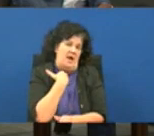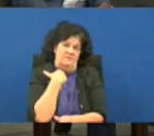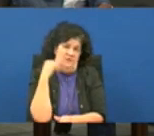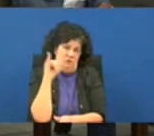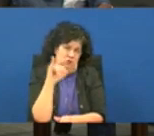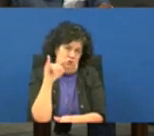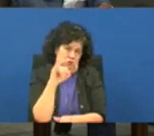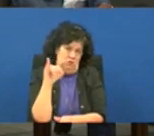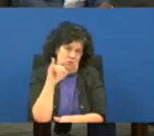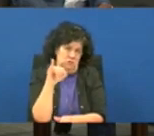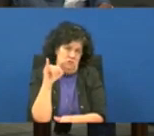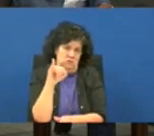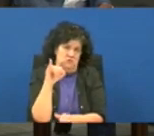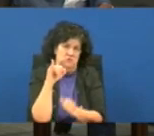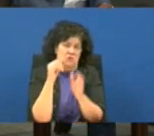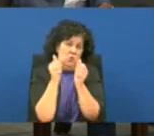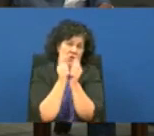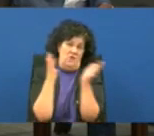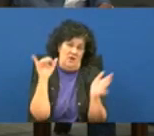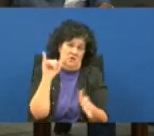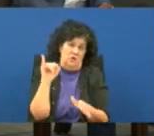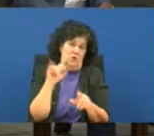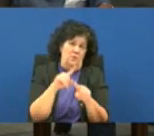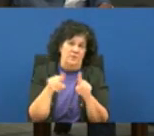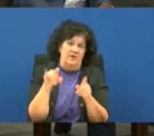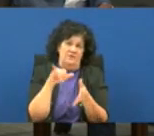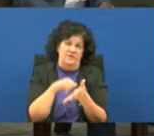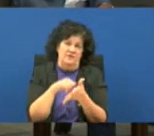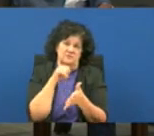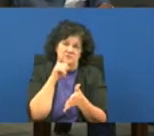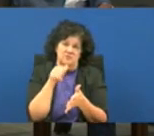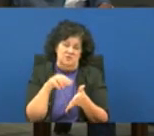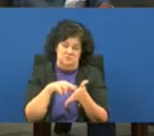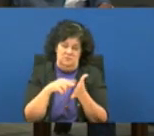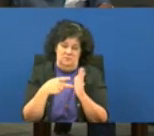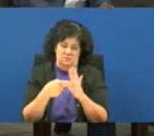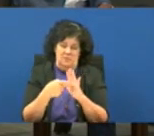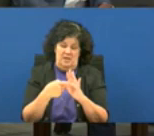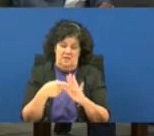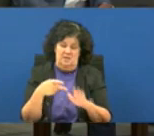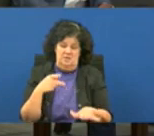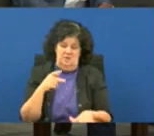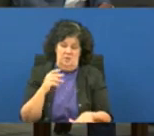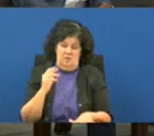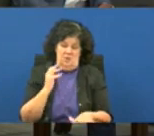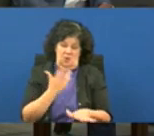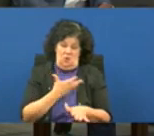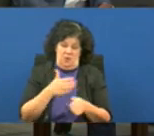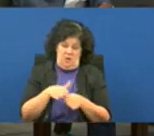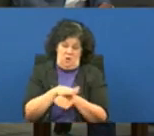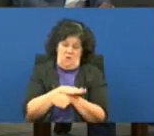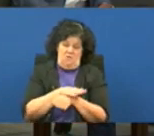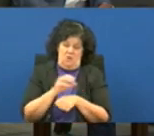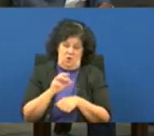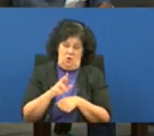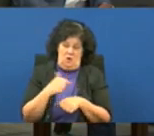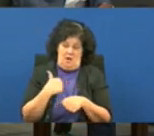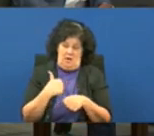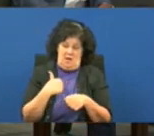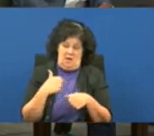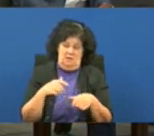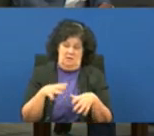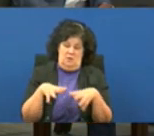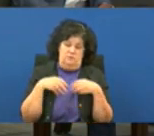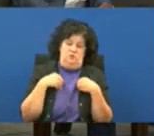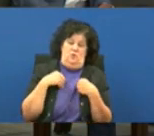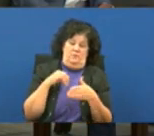insurance and they're uninsured but that's still not something that the bridge center for hope covers that ri absorbs that cost okay okay